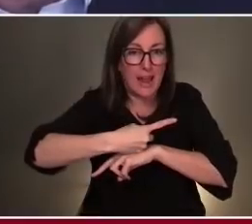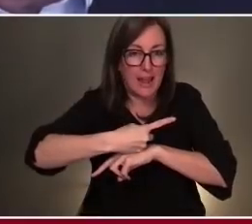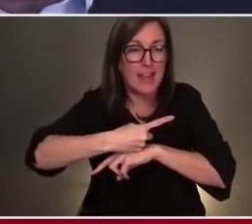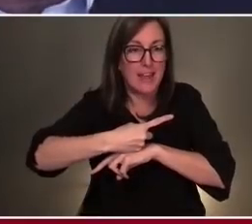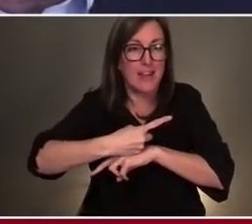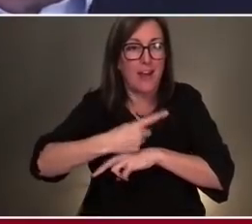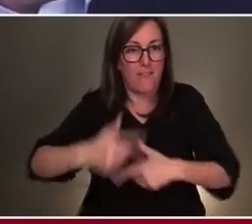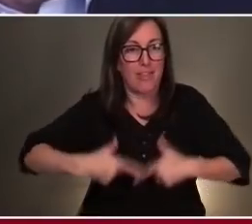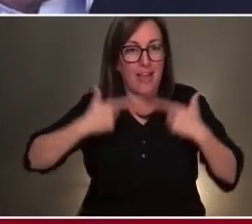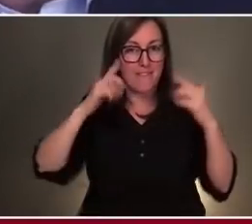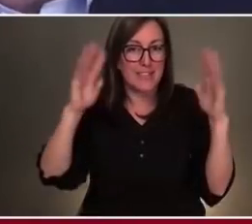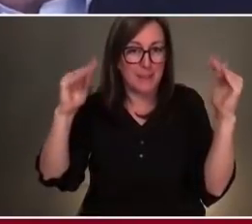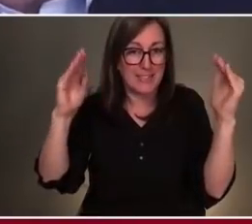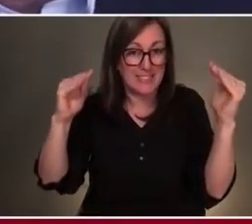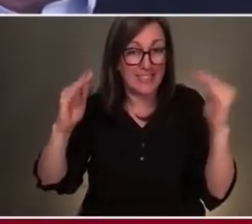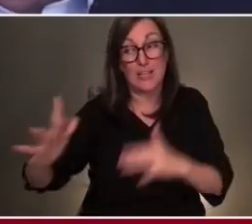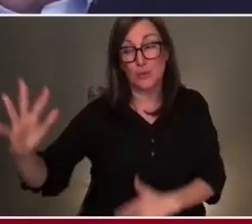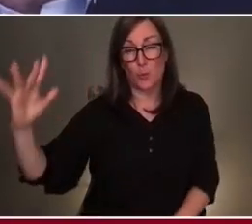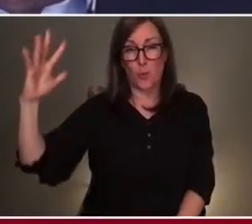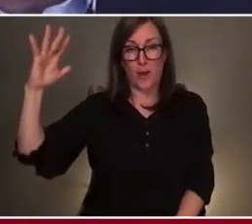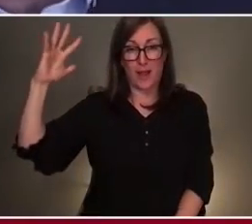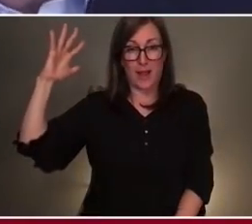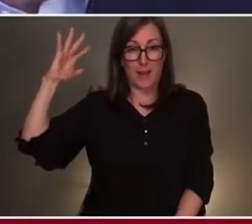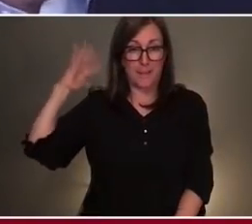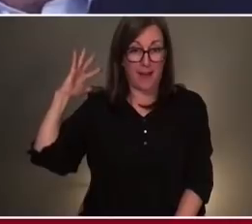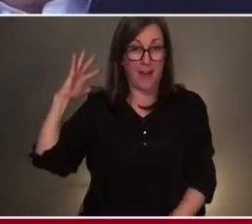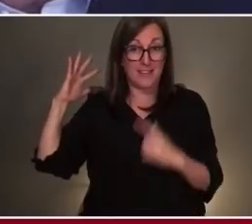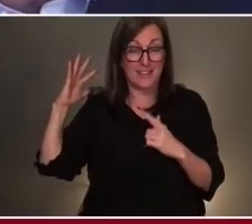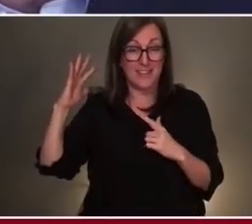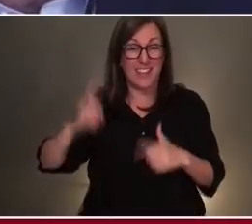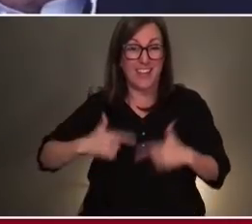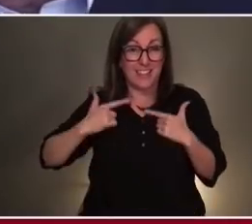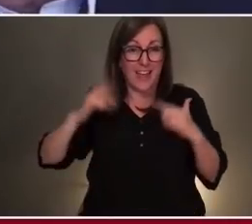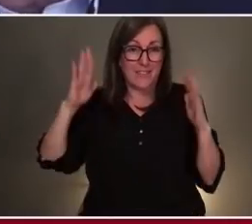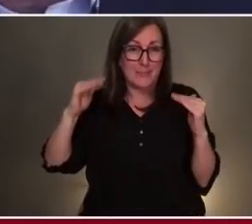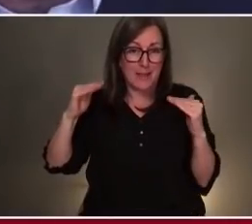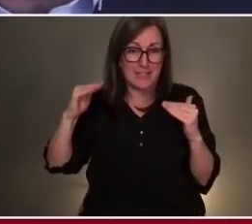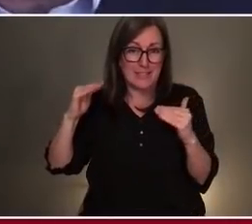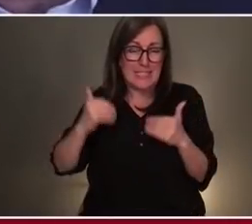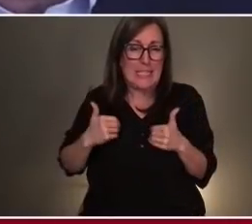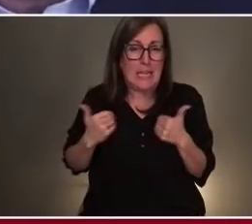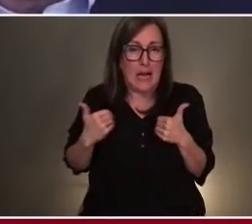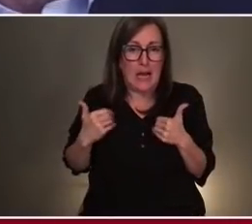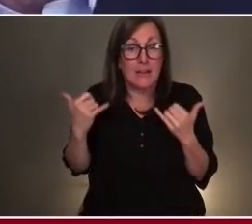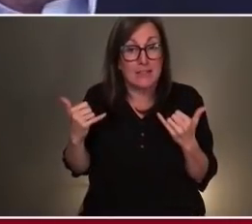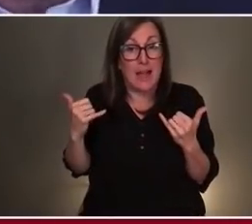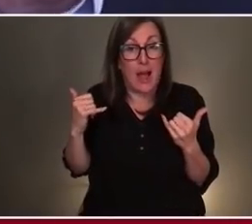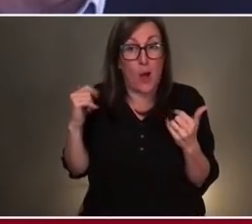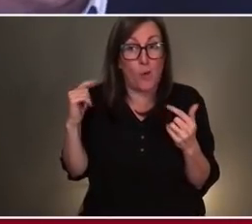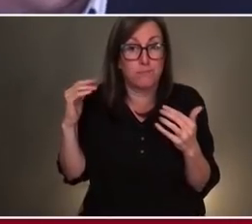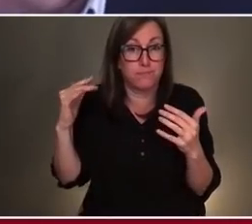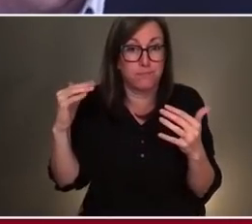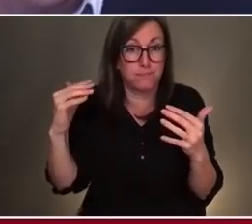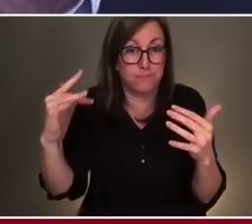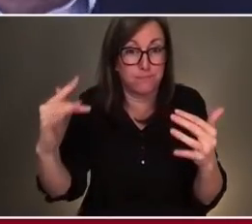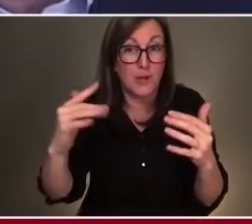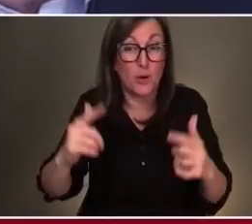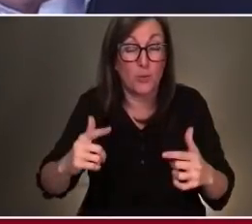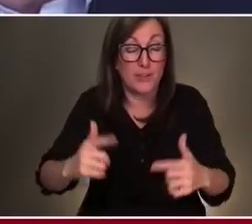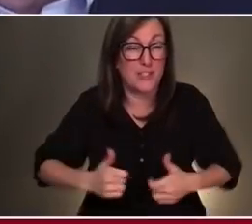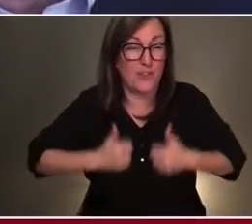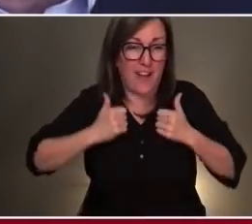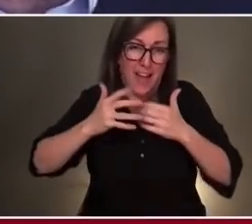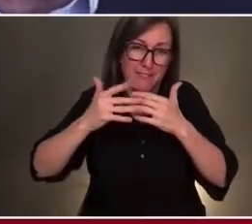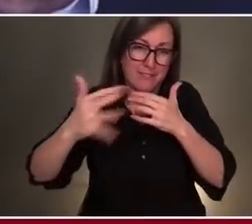generations to the caves, we have suddenly changed. That whole picture. Now, COVID's challenged that. But why did that occur? That